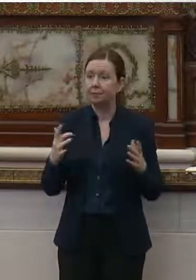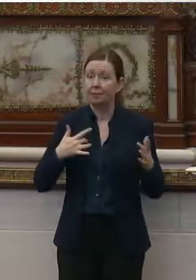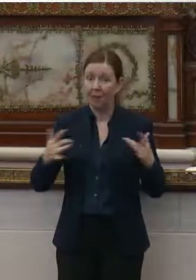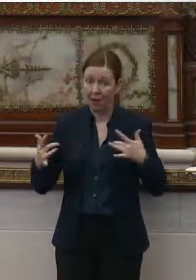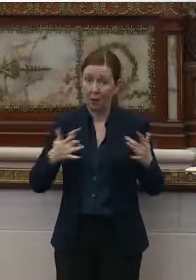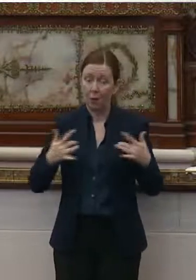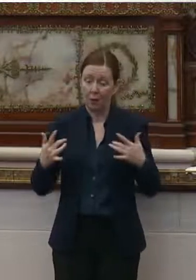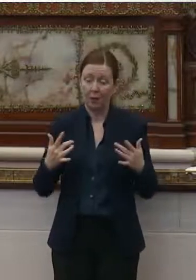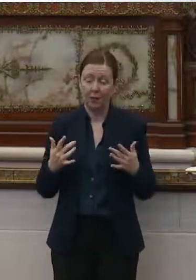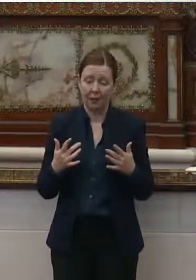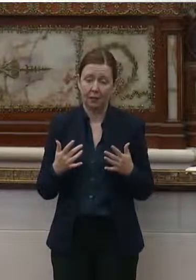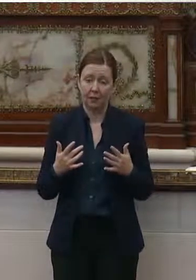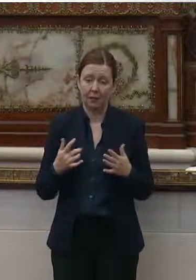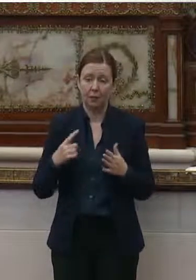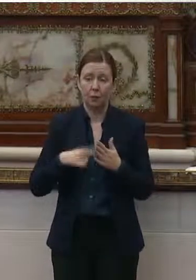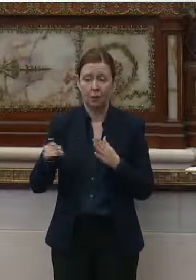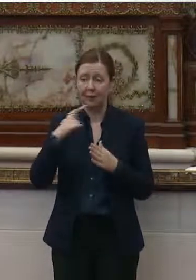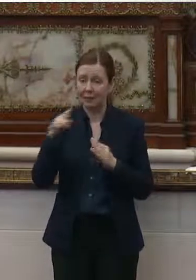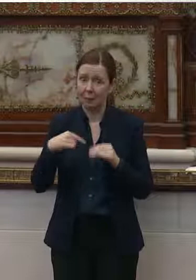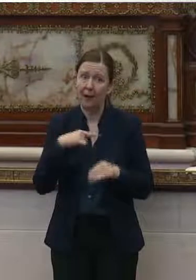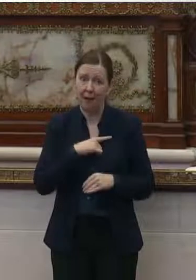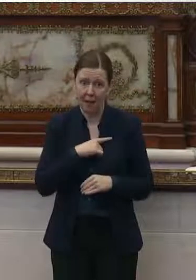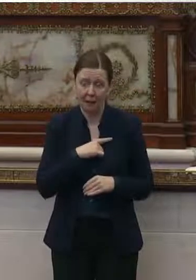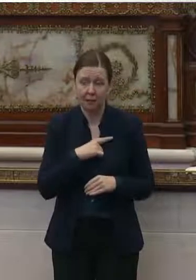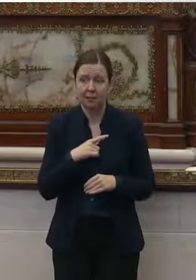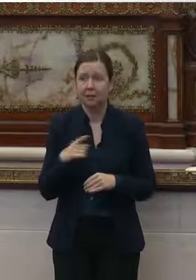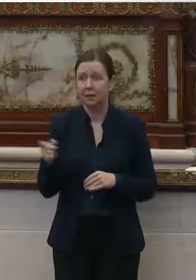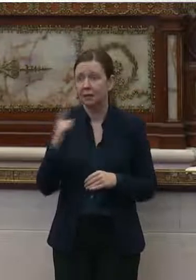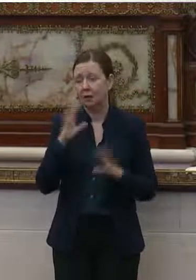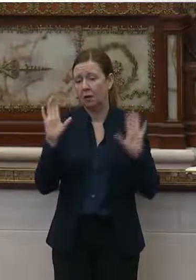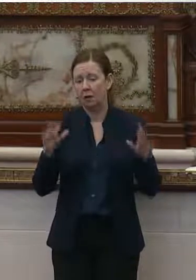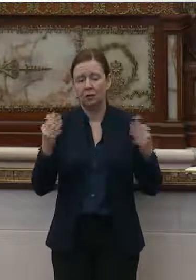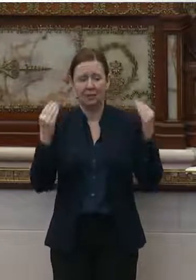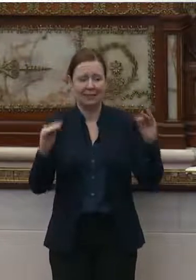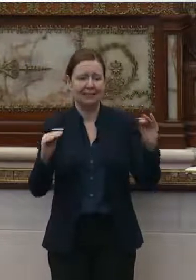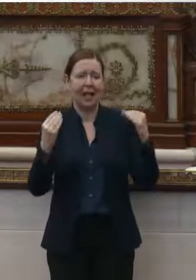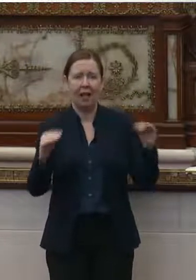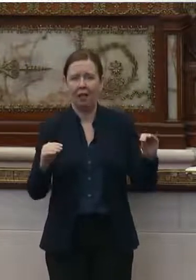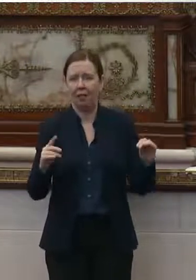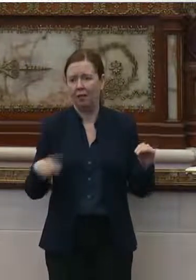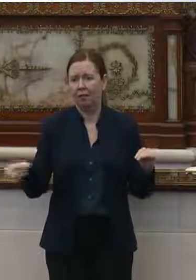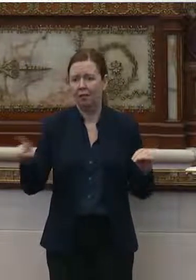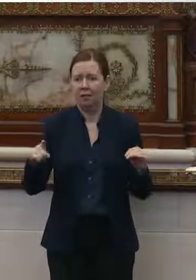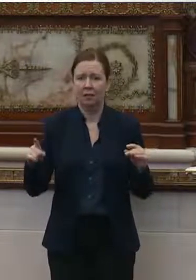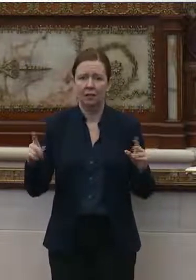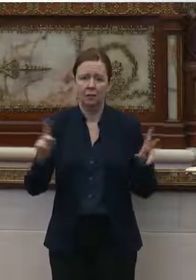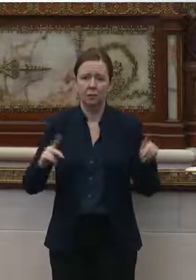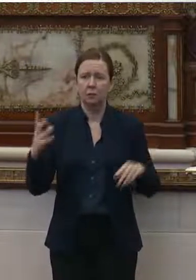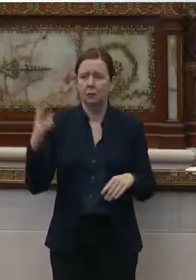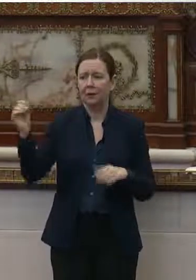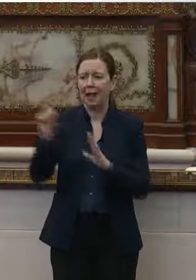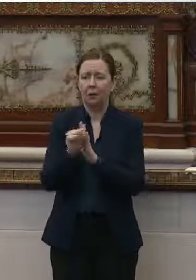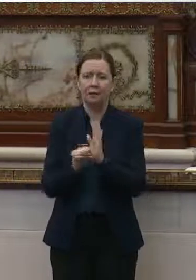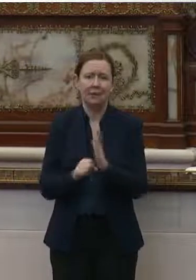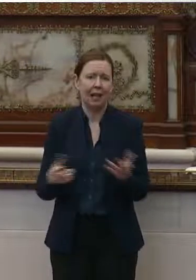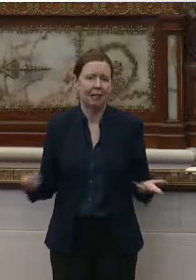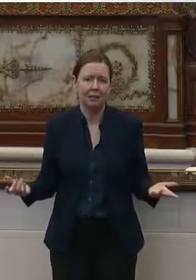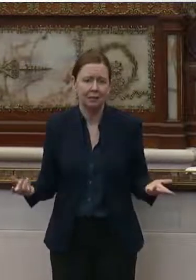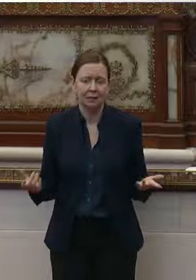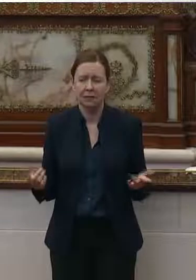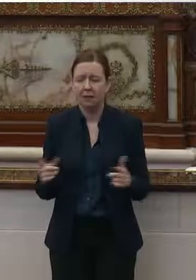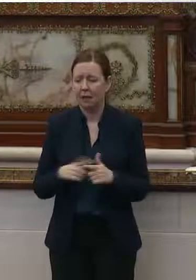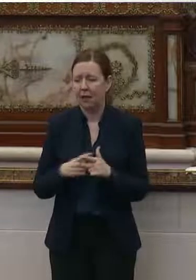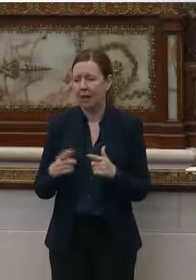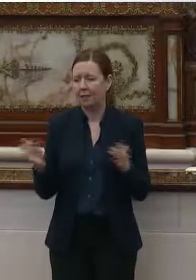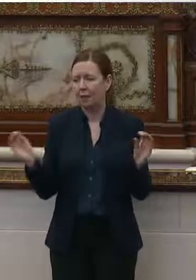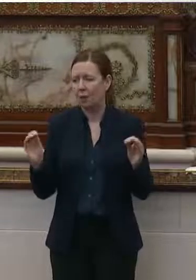they say about us, that we can just sell their homes to those out of state corporations and no